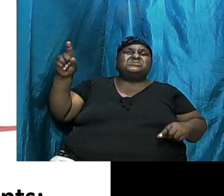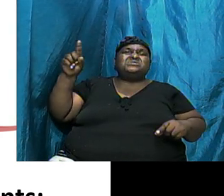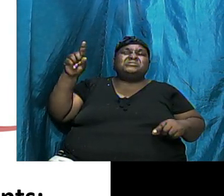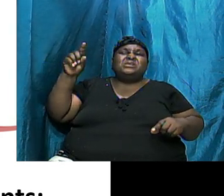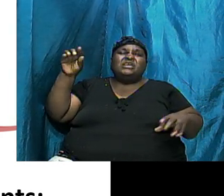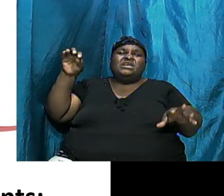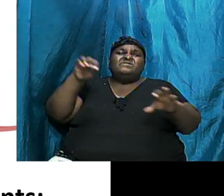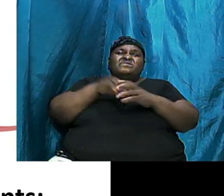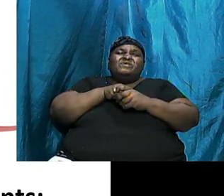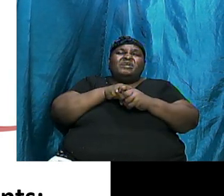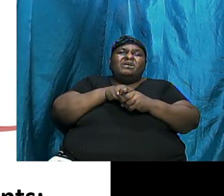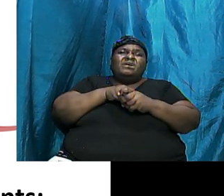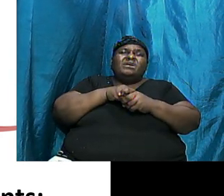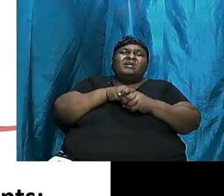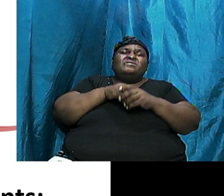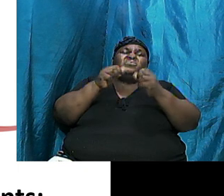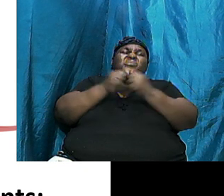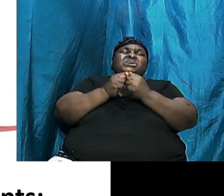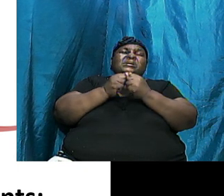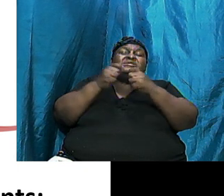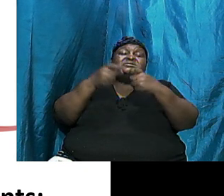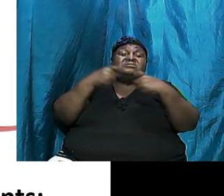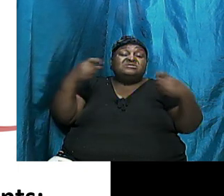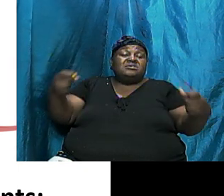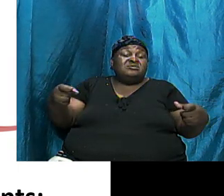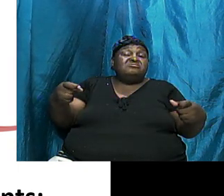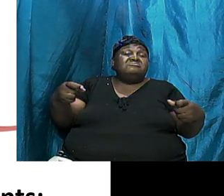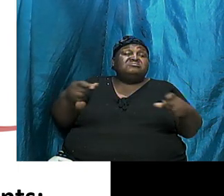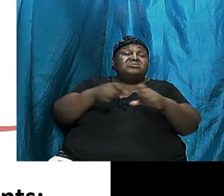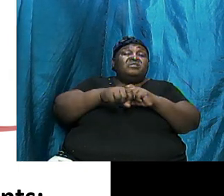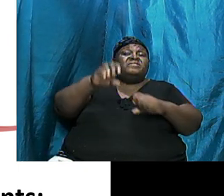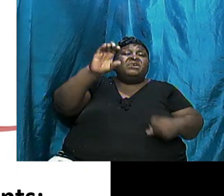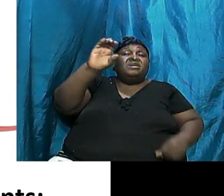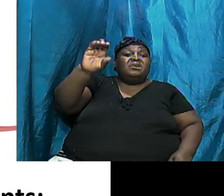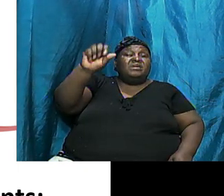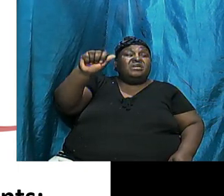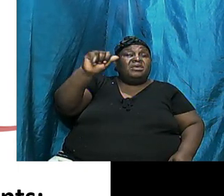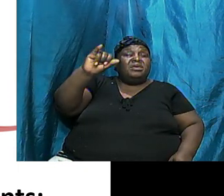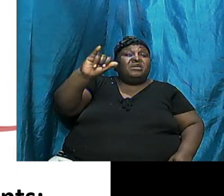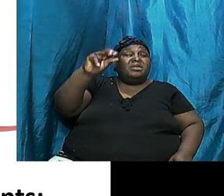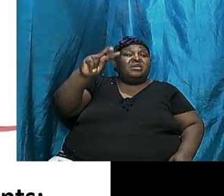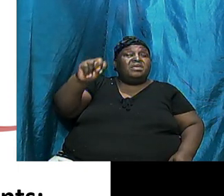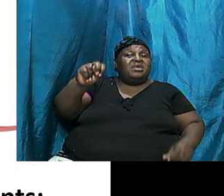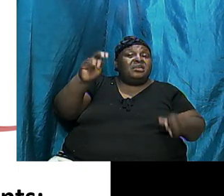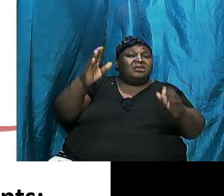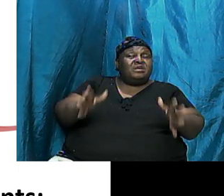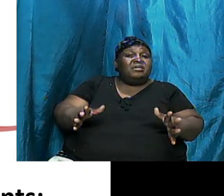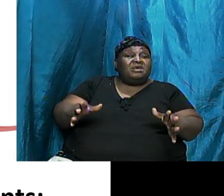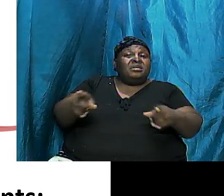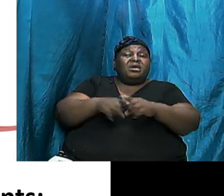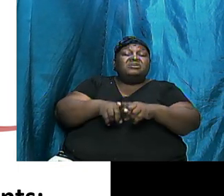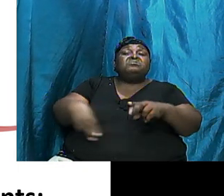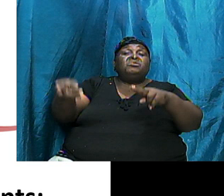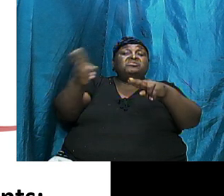as they started to multiply, as they started to reproduce,